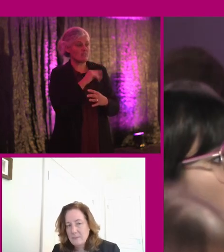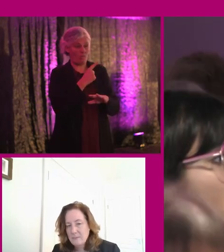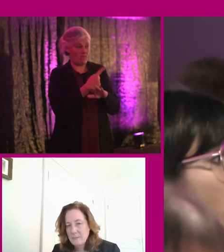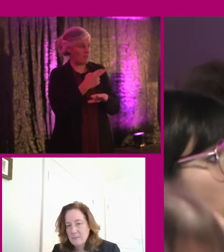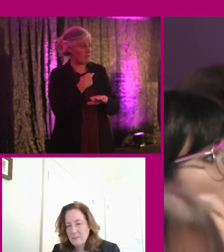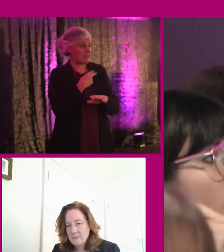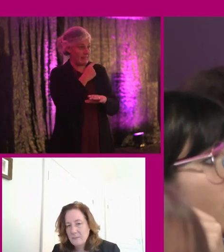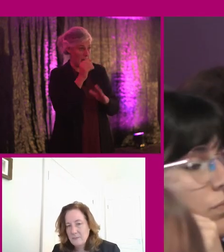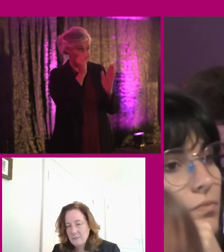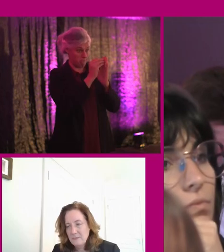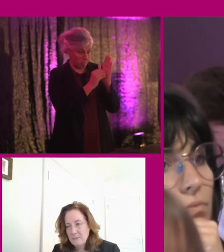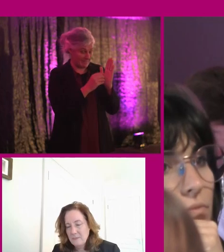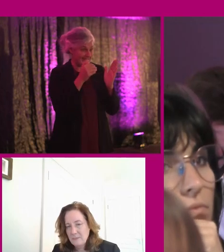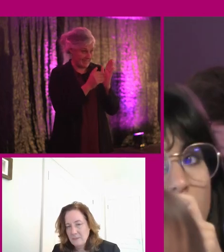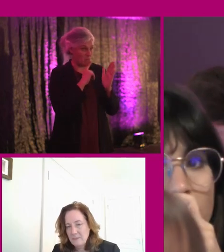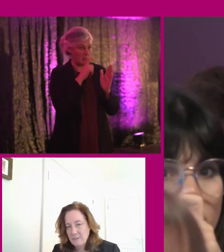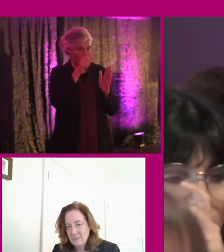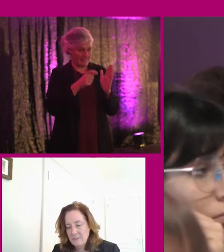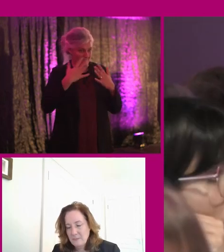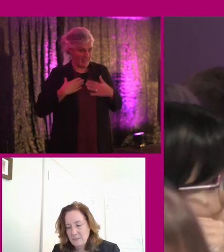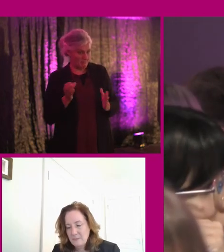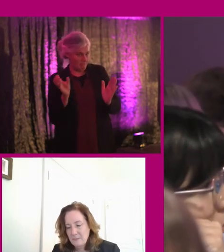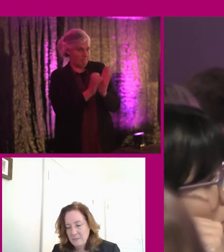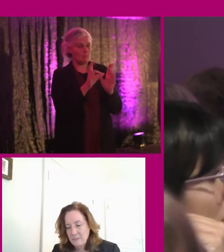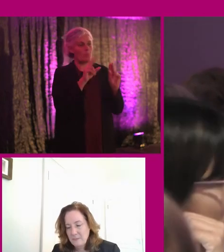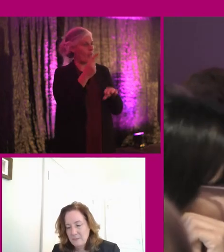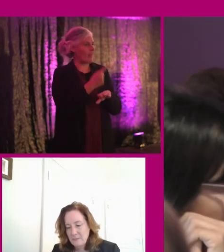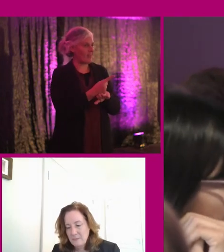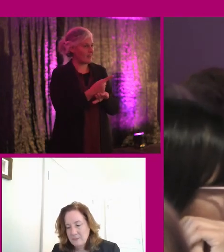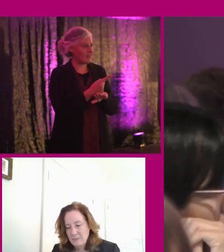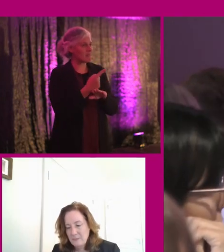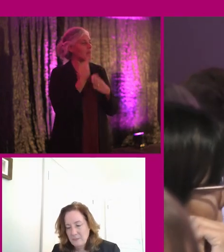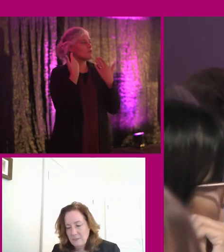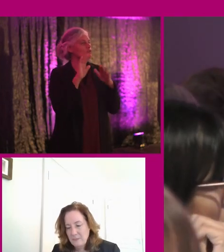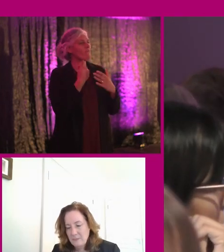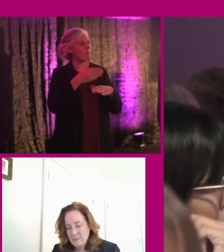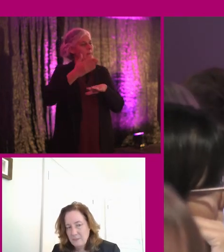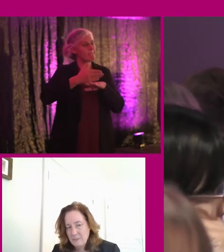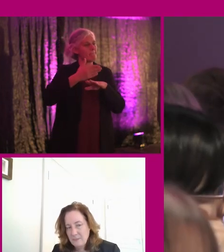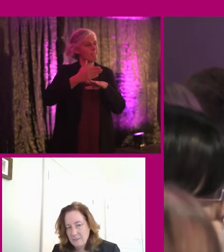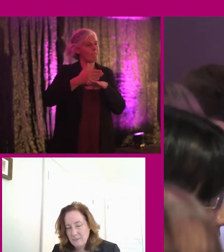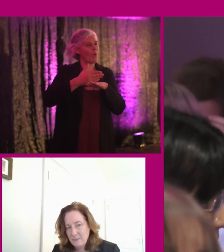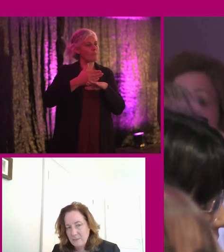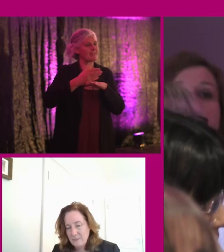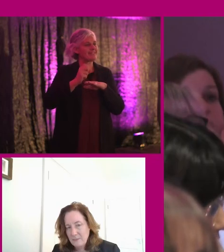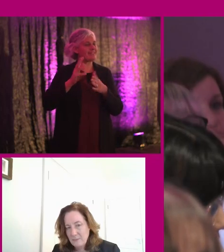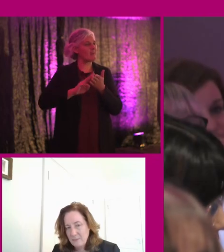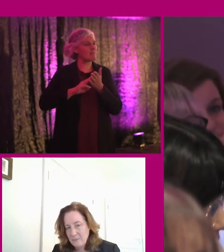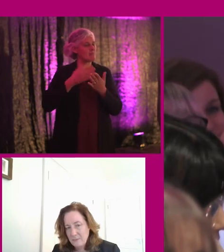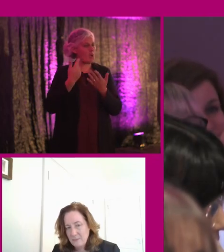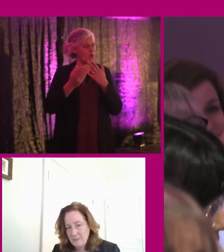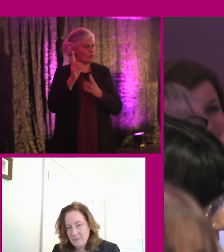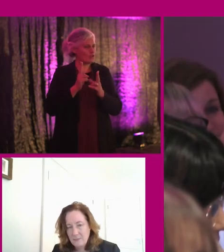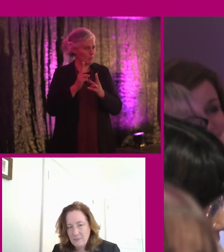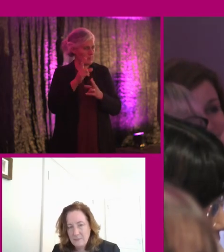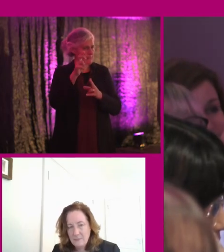name is there, but the person isn't there. And maybe it's one area we should also look at for employment, that the access officers should be a person with